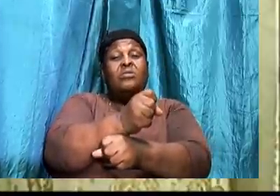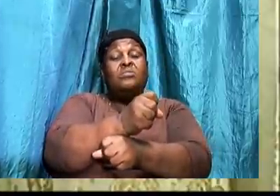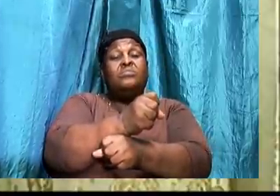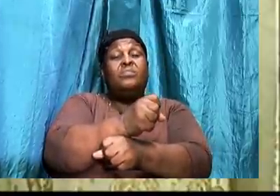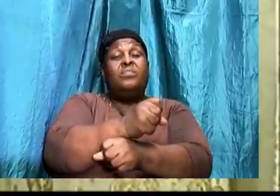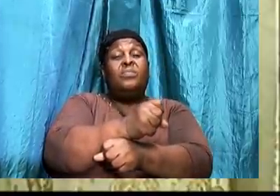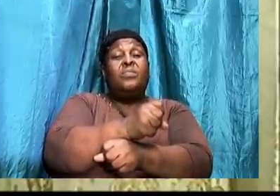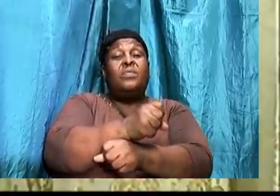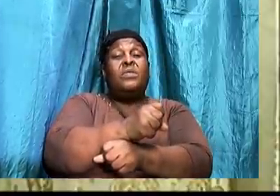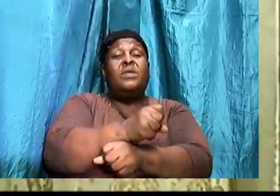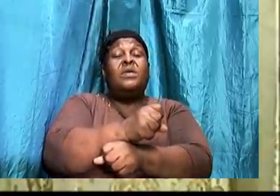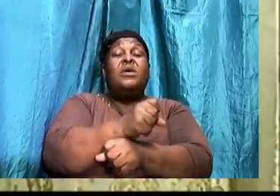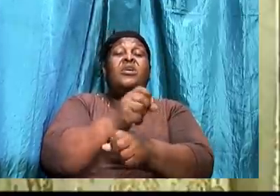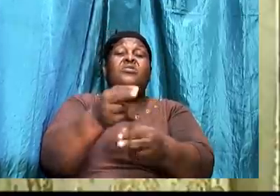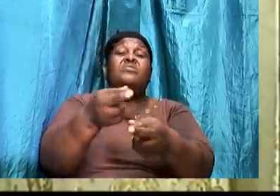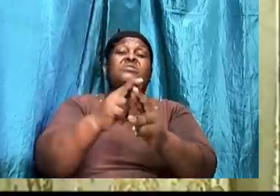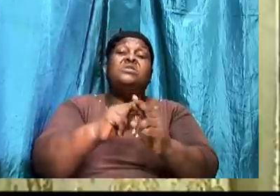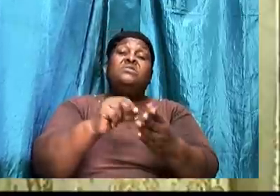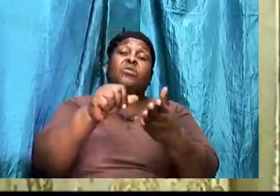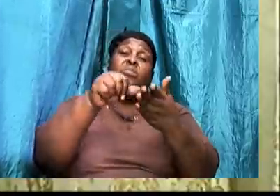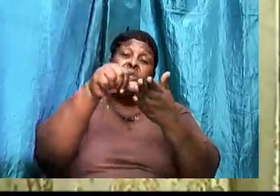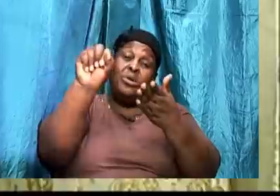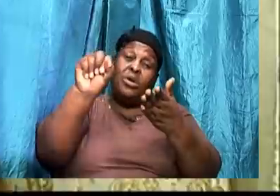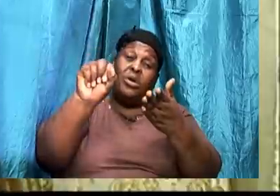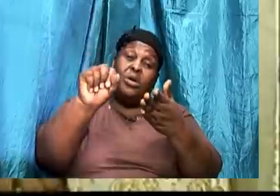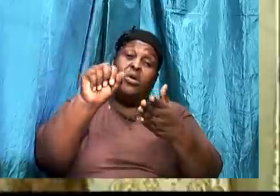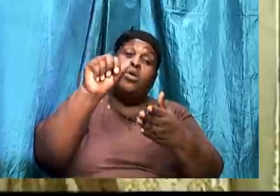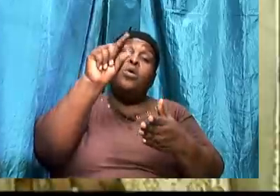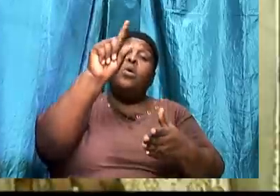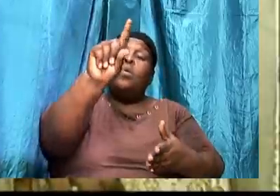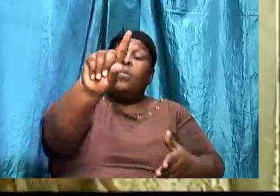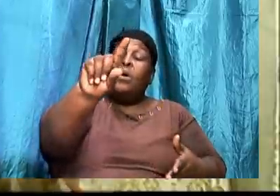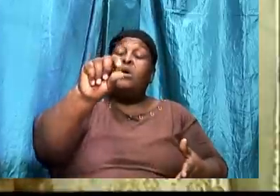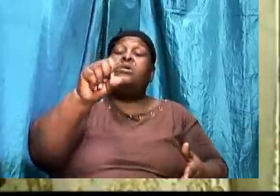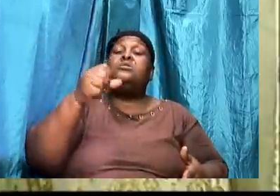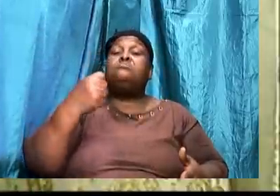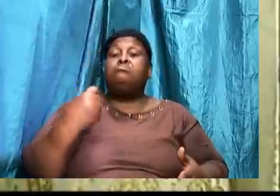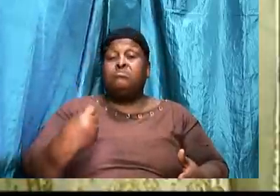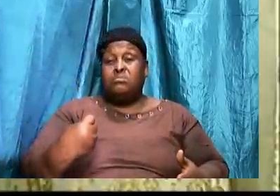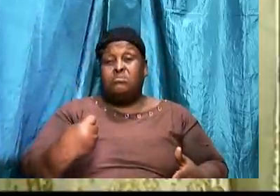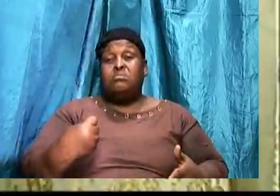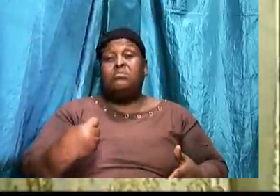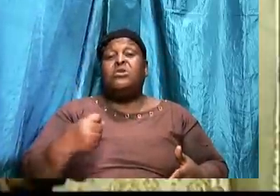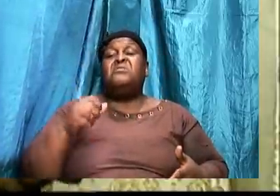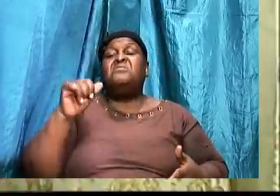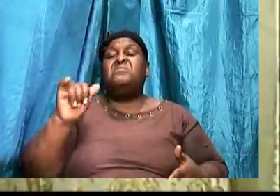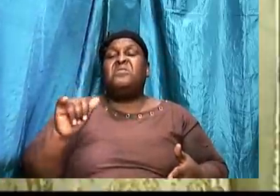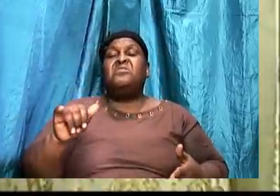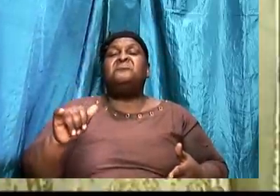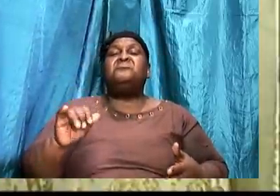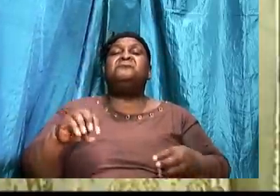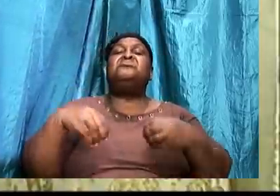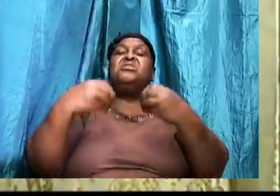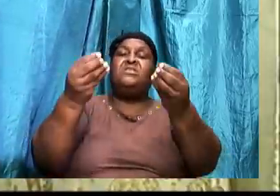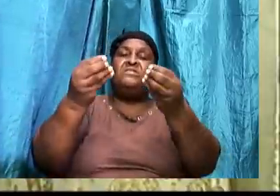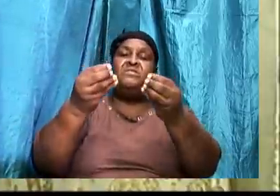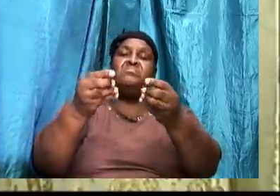And you get pay. One tenth of that. Should. Be given as tithe.